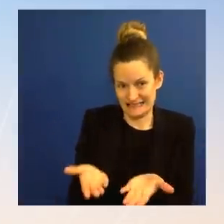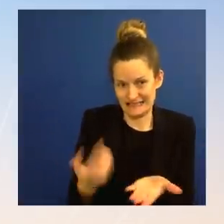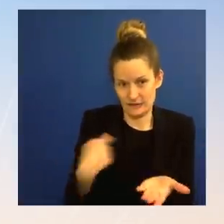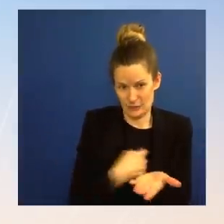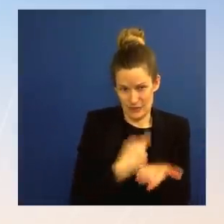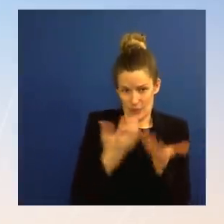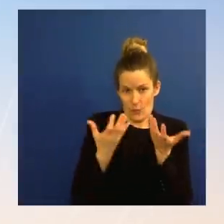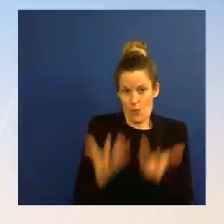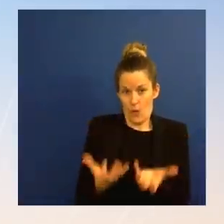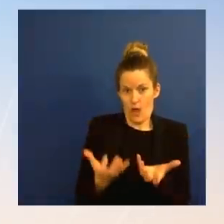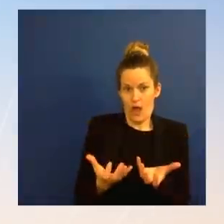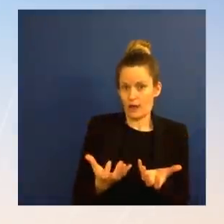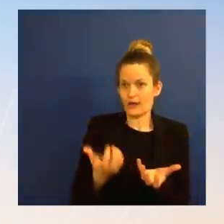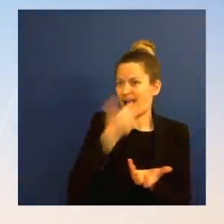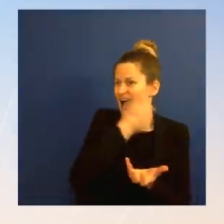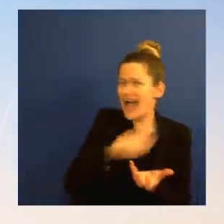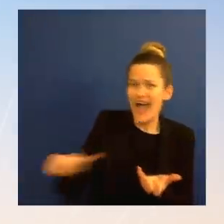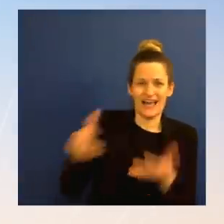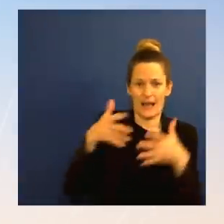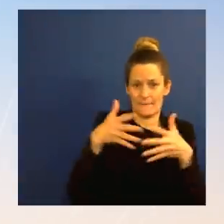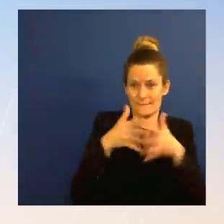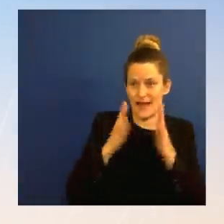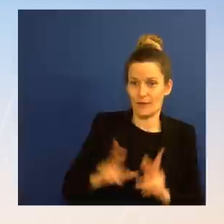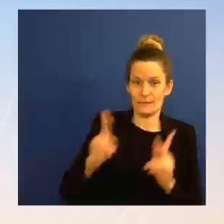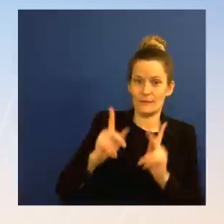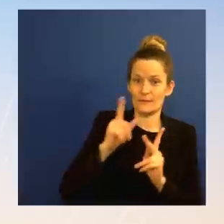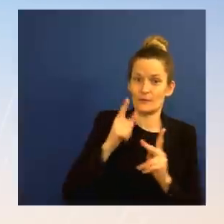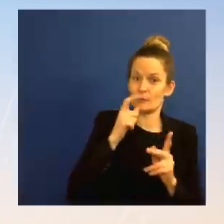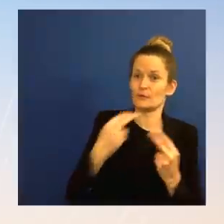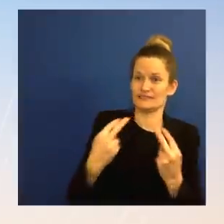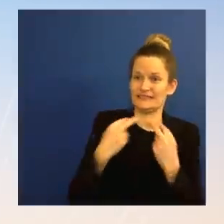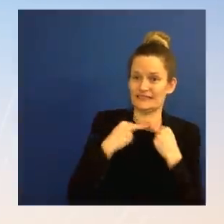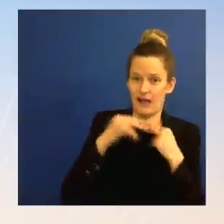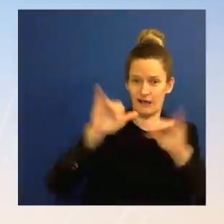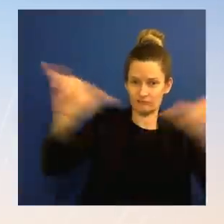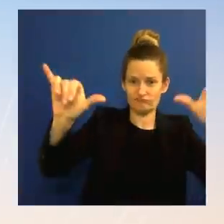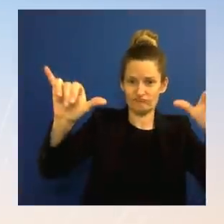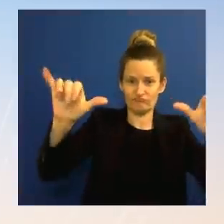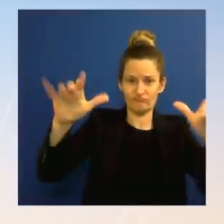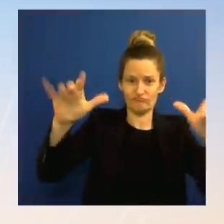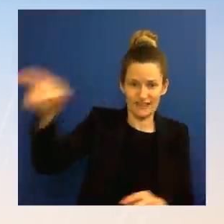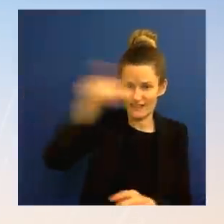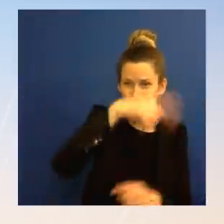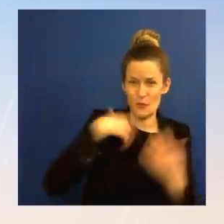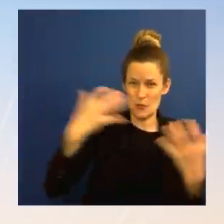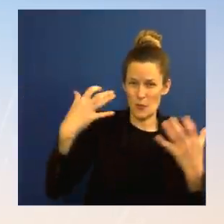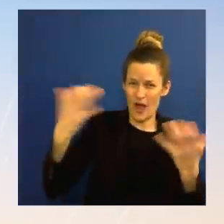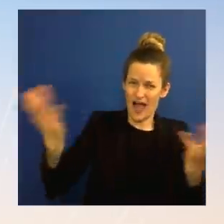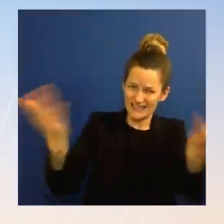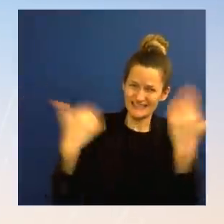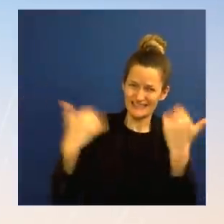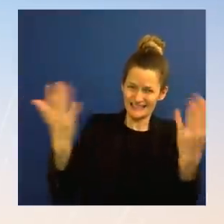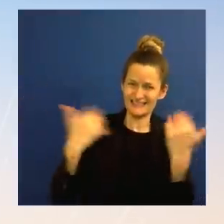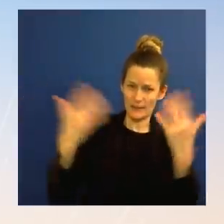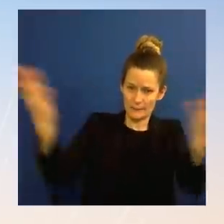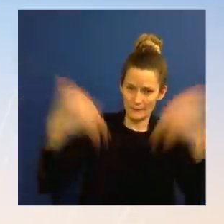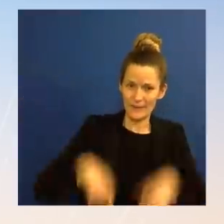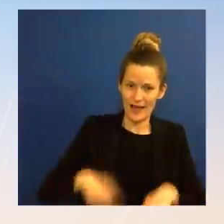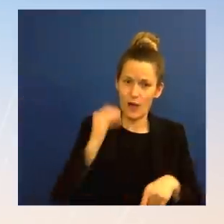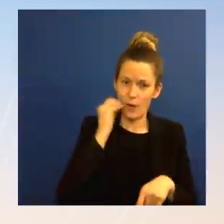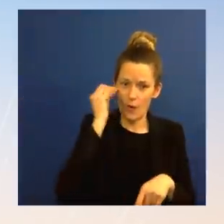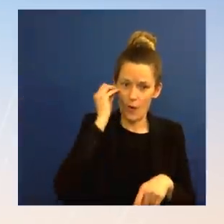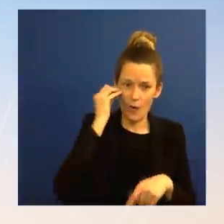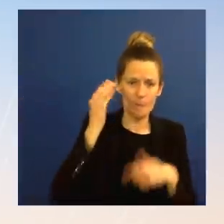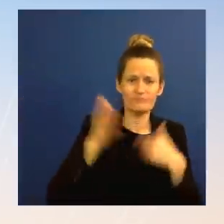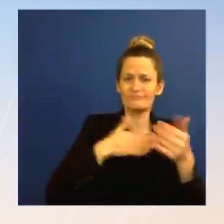Afghanistan, Syria, China, Iran, and elsewhere, we typically don't discuss that because it puts at risk the potential for bringing individuals